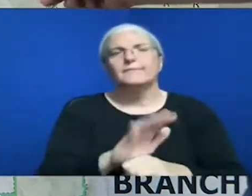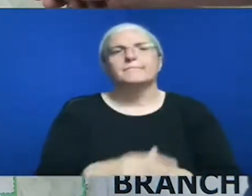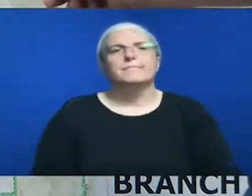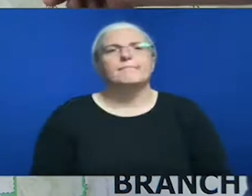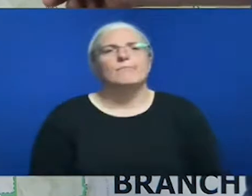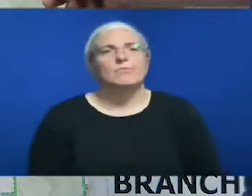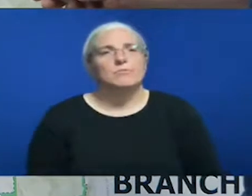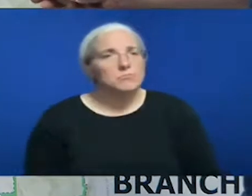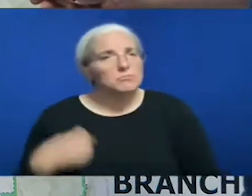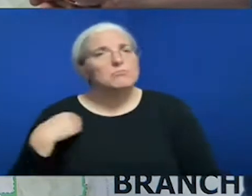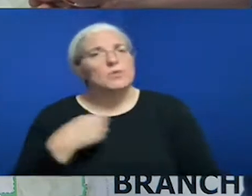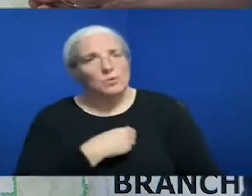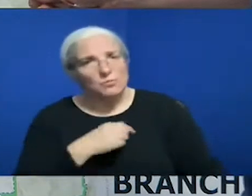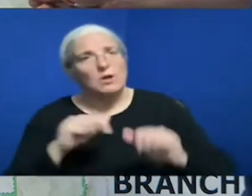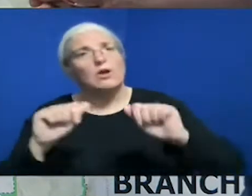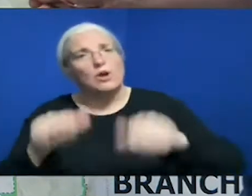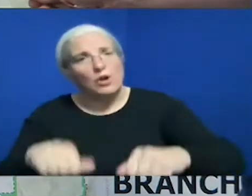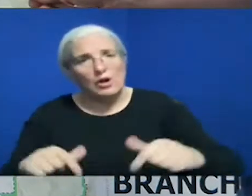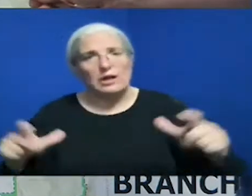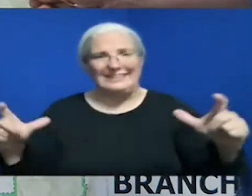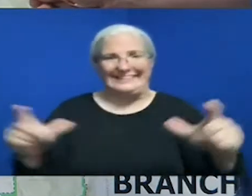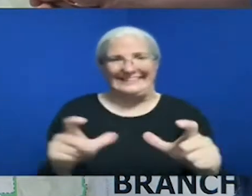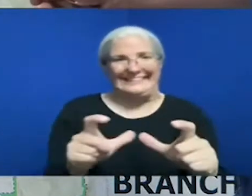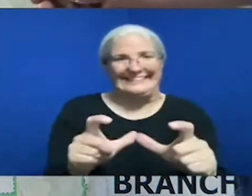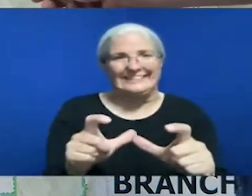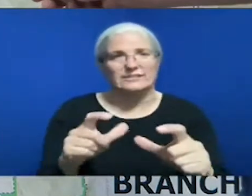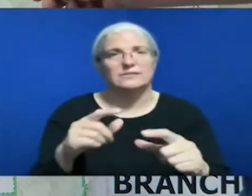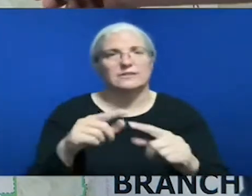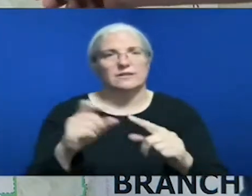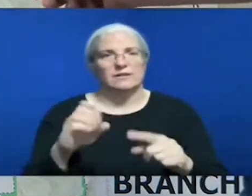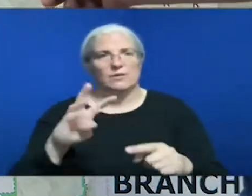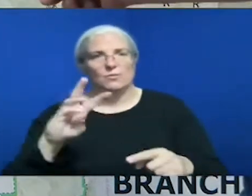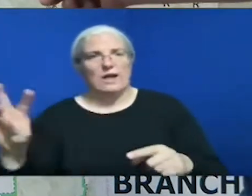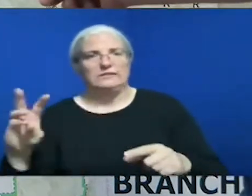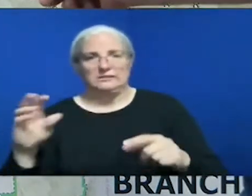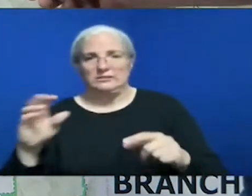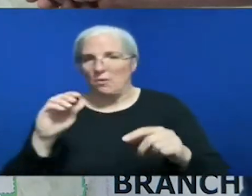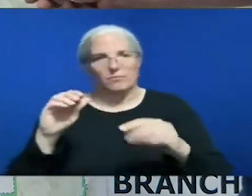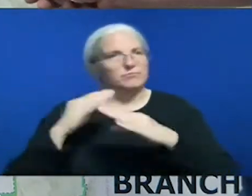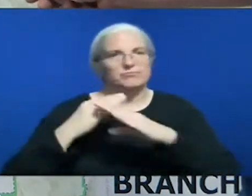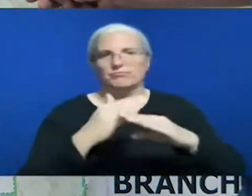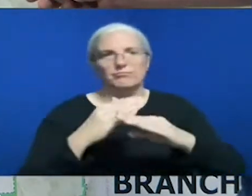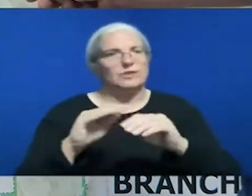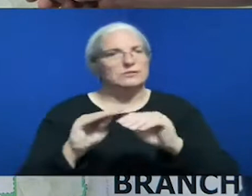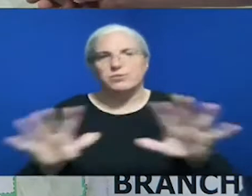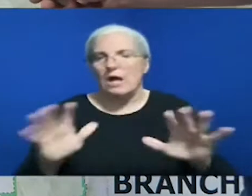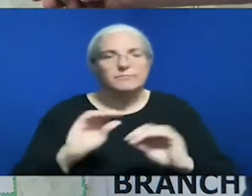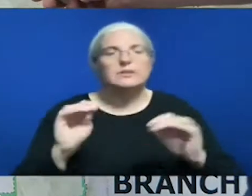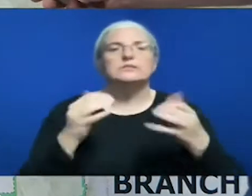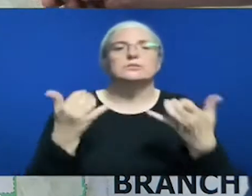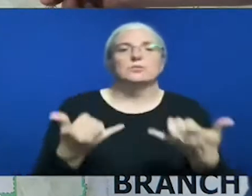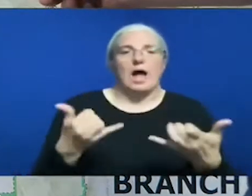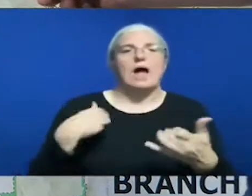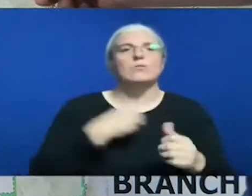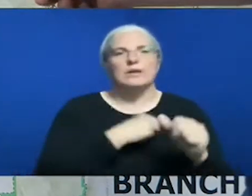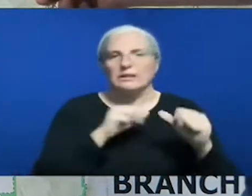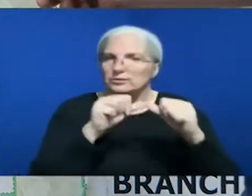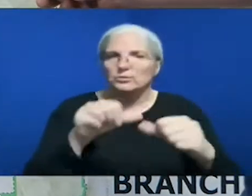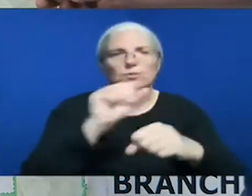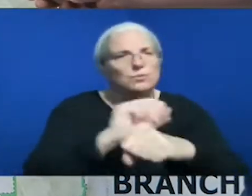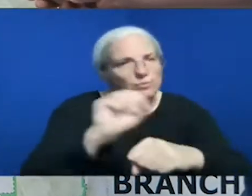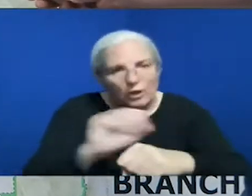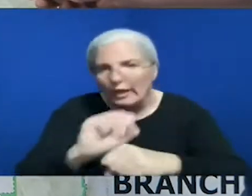west today they were in there reinforcing that hand line and mopping up any threats to the control line and tomorrow